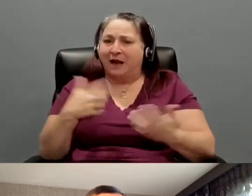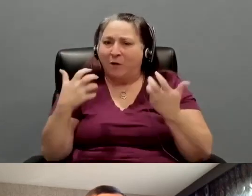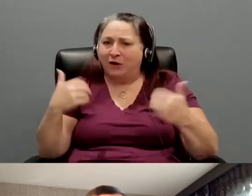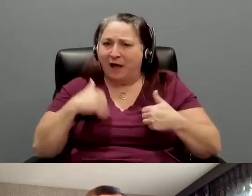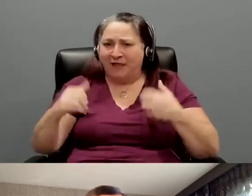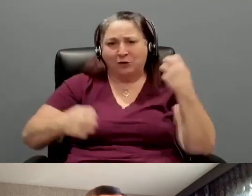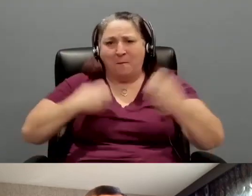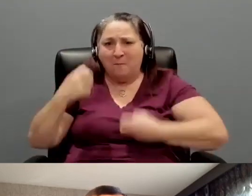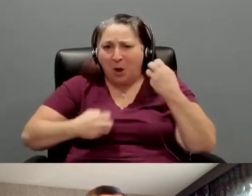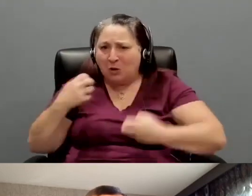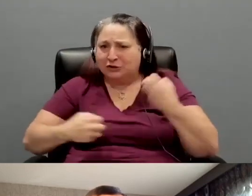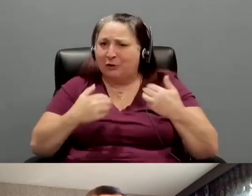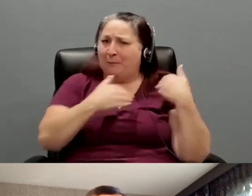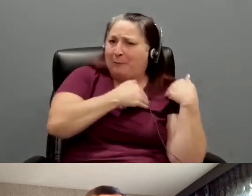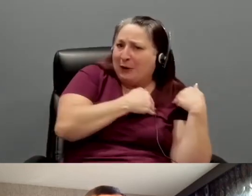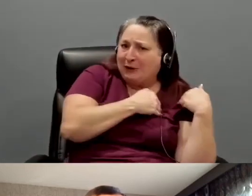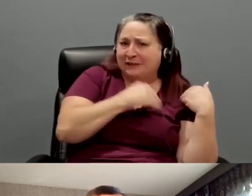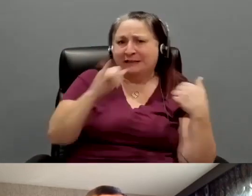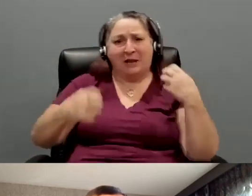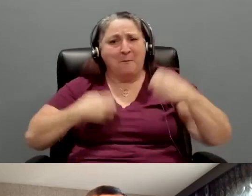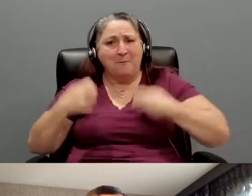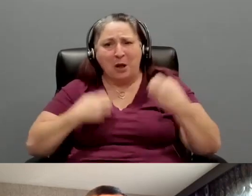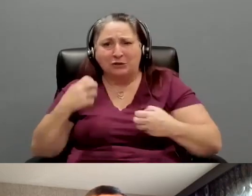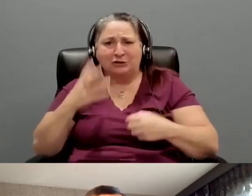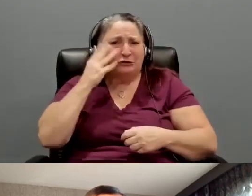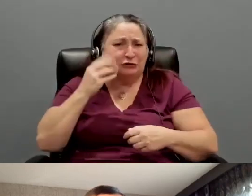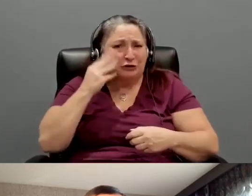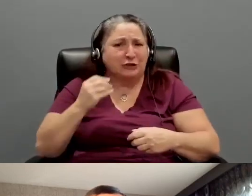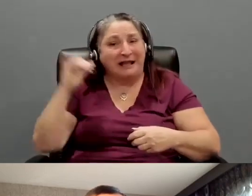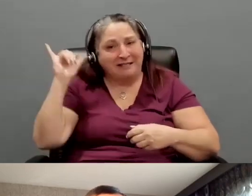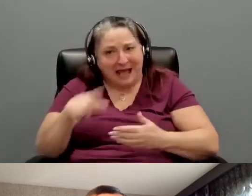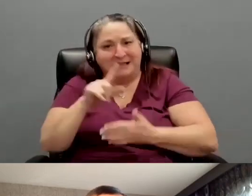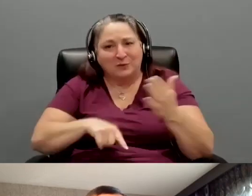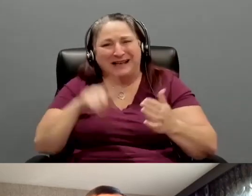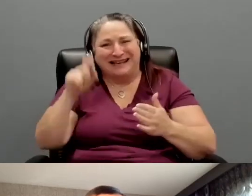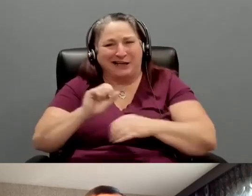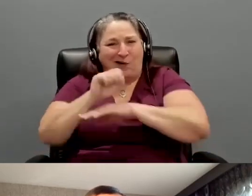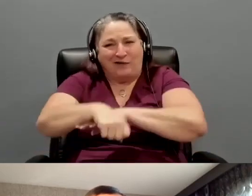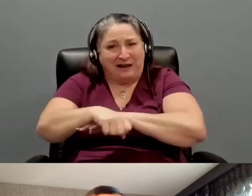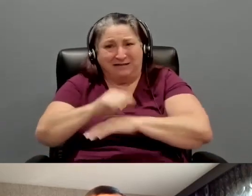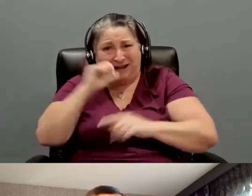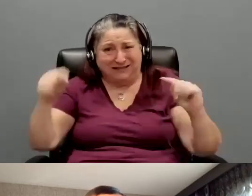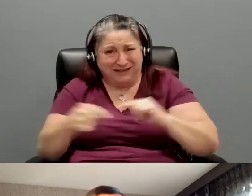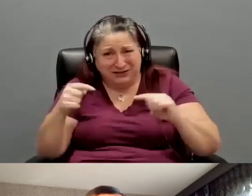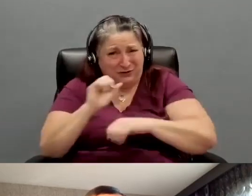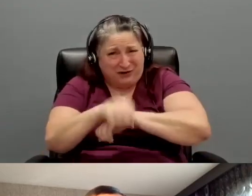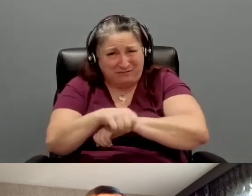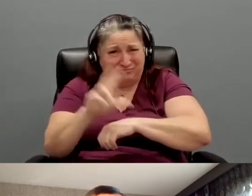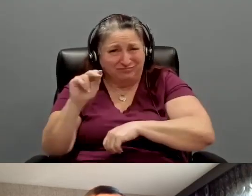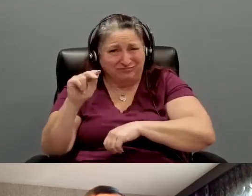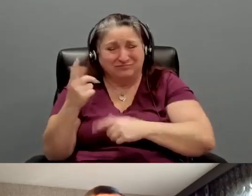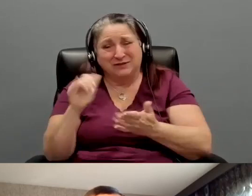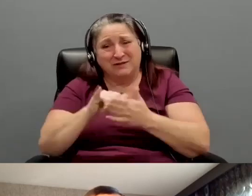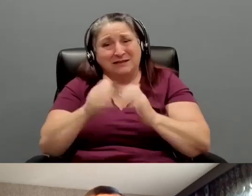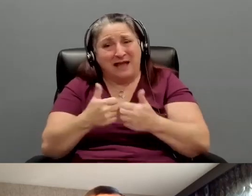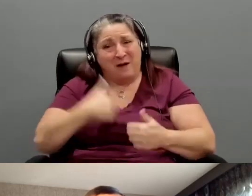burdens and, you the emotional journey. That was the thing that they needed to overcome, not the injury. So, so that's how and